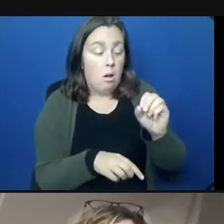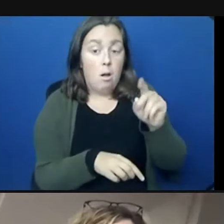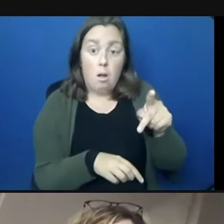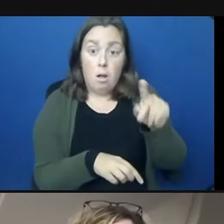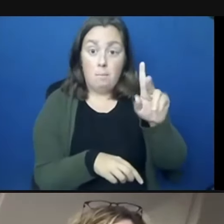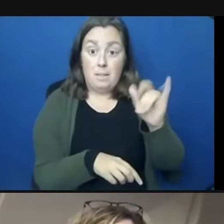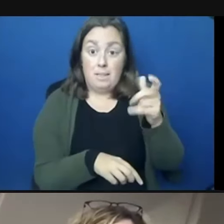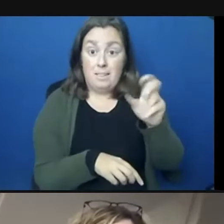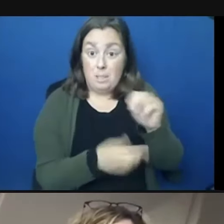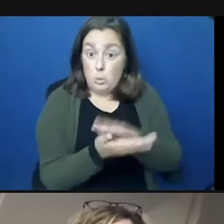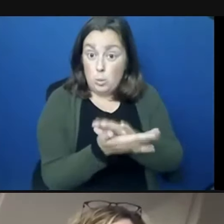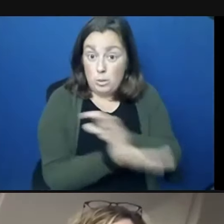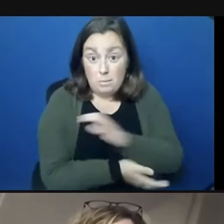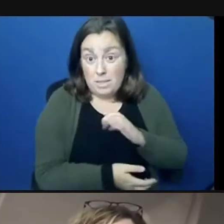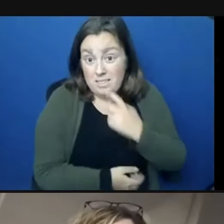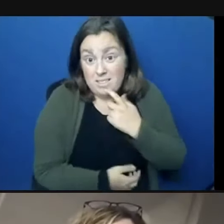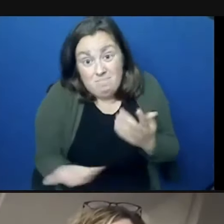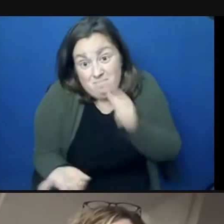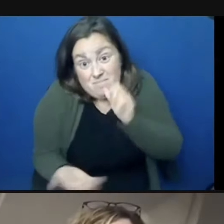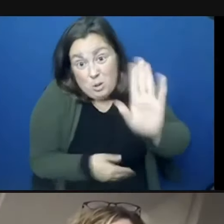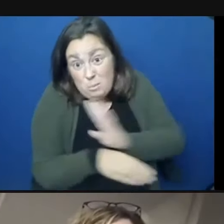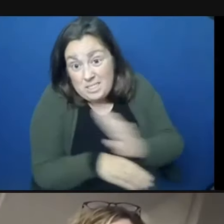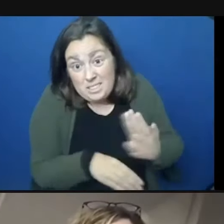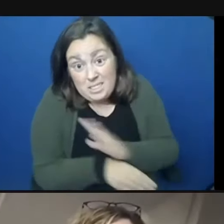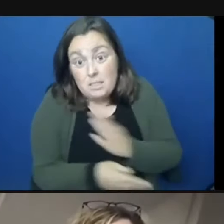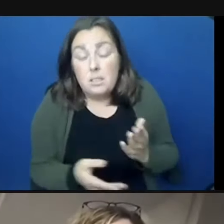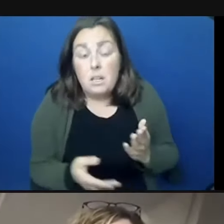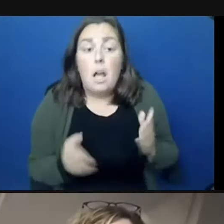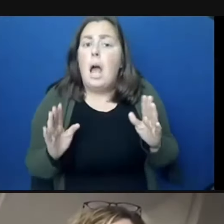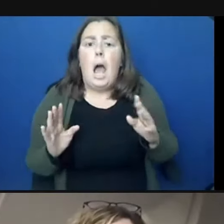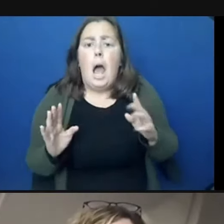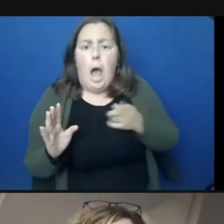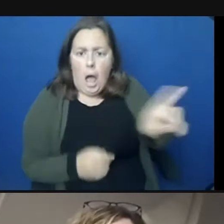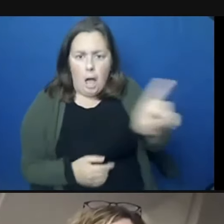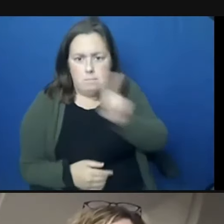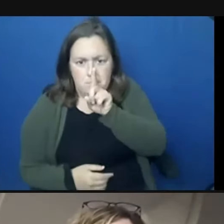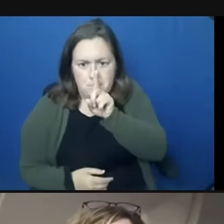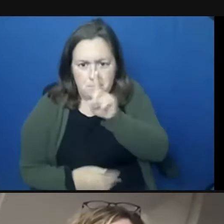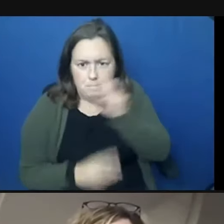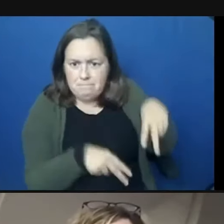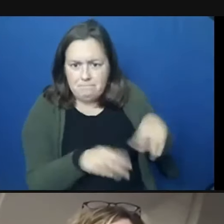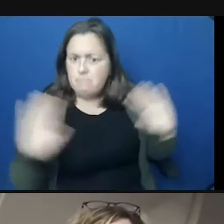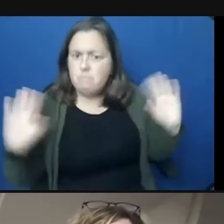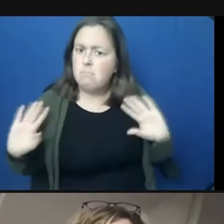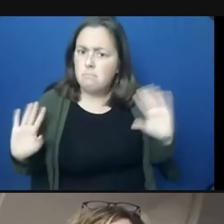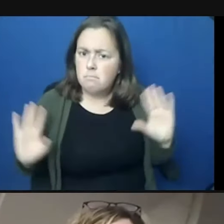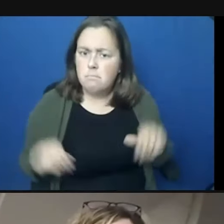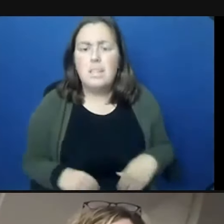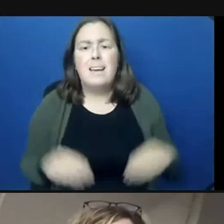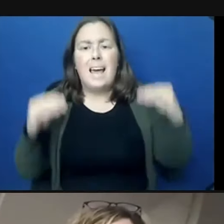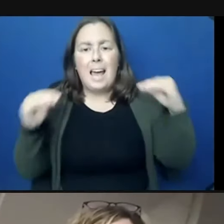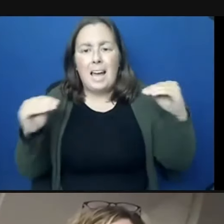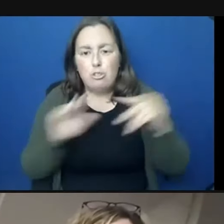superintendent said is, this isn't your business. And what I mean by that, don't mean anyone condescending in the wrong way. It's an educational